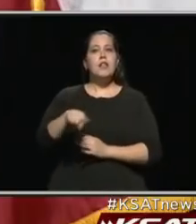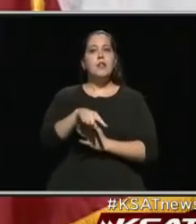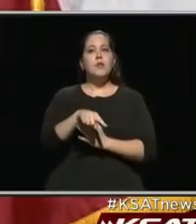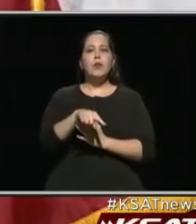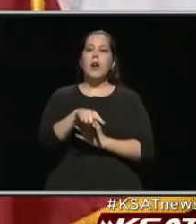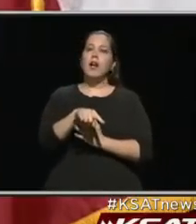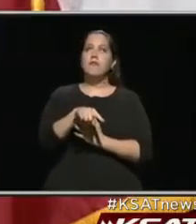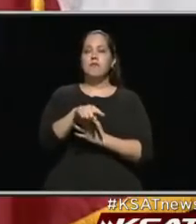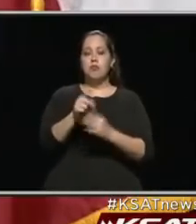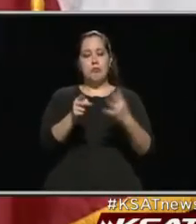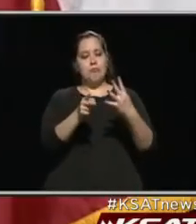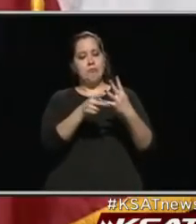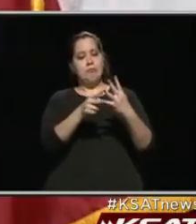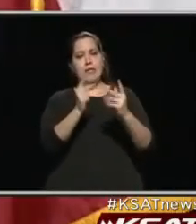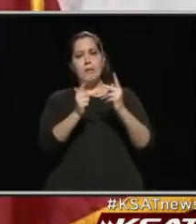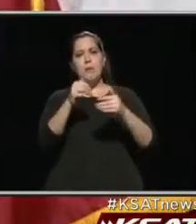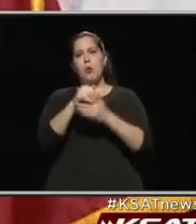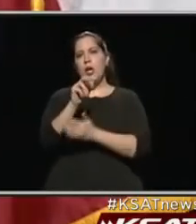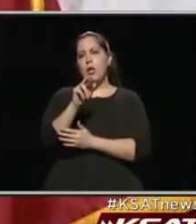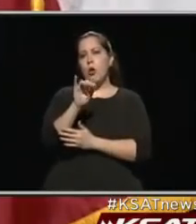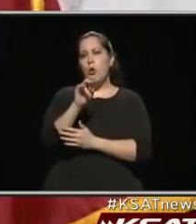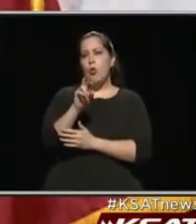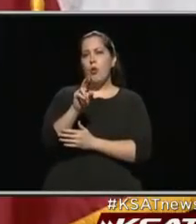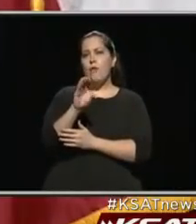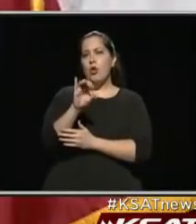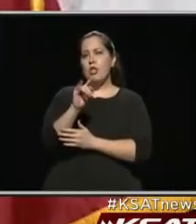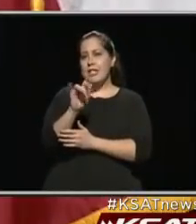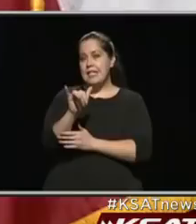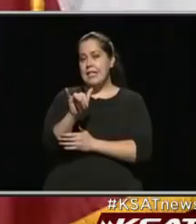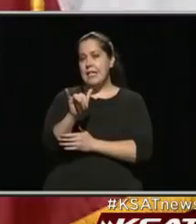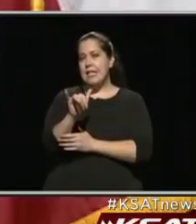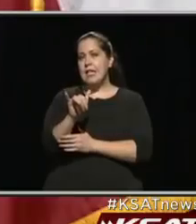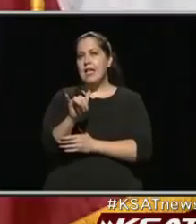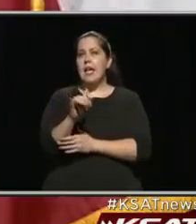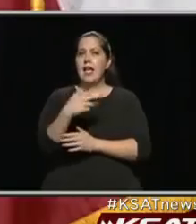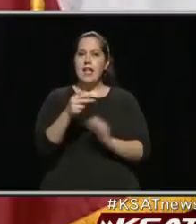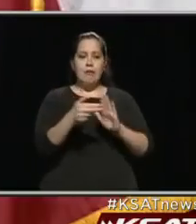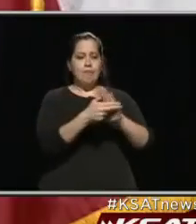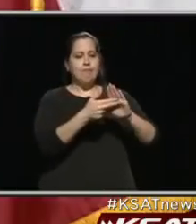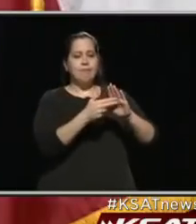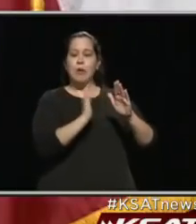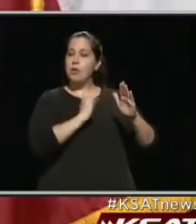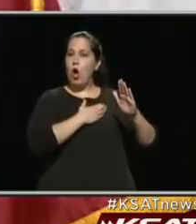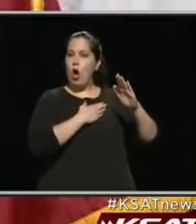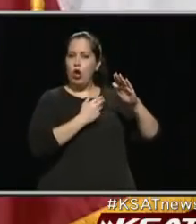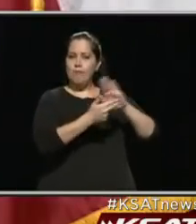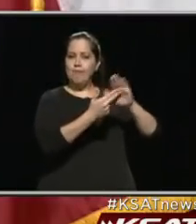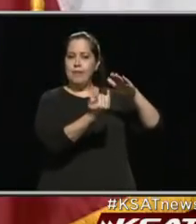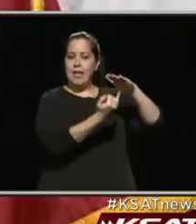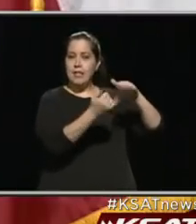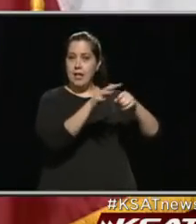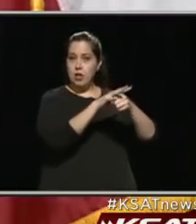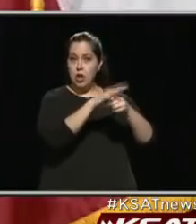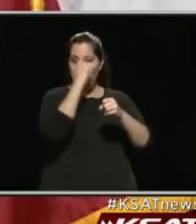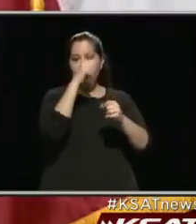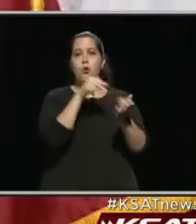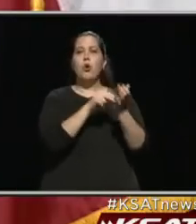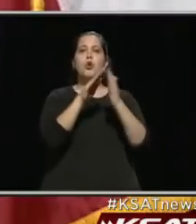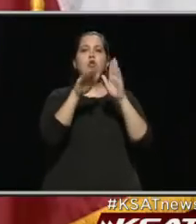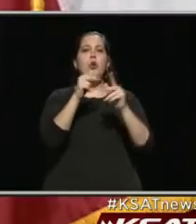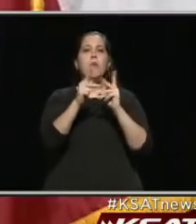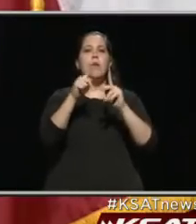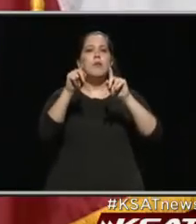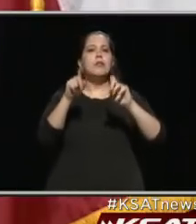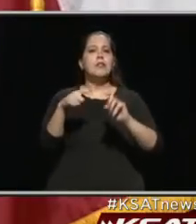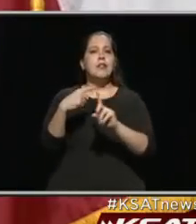these patients were in River City and they were designated, our designated isolation facility for nursing home patients that had tested